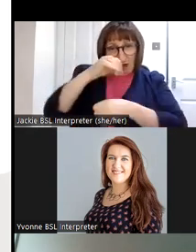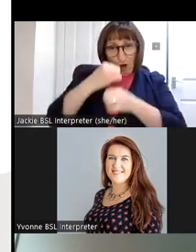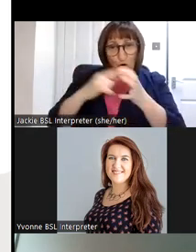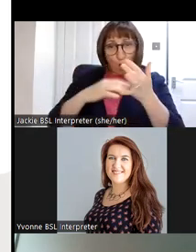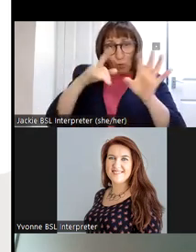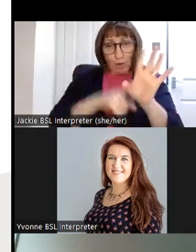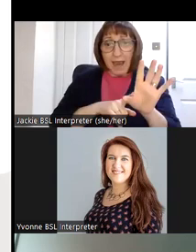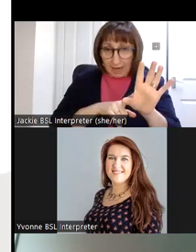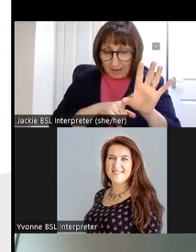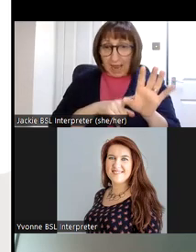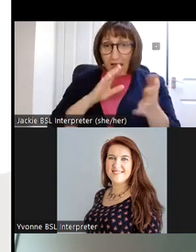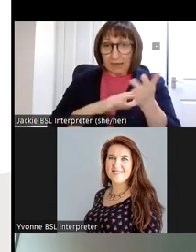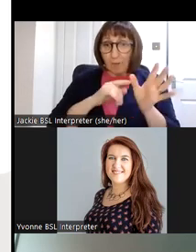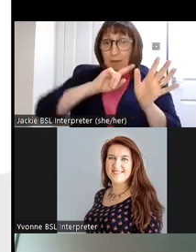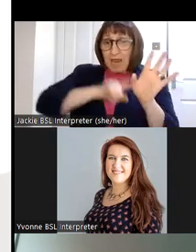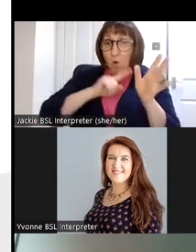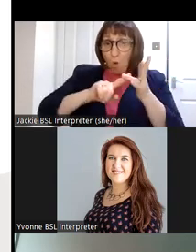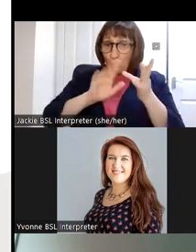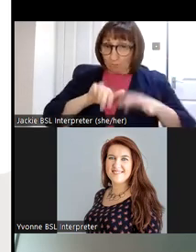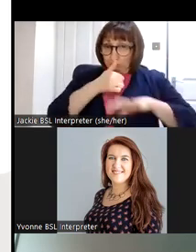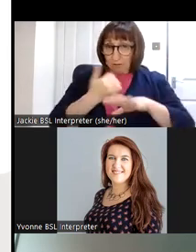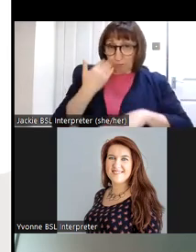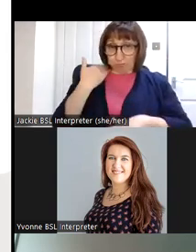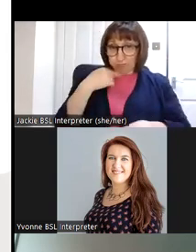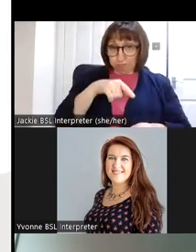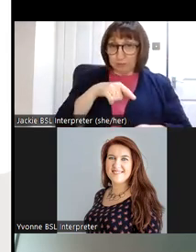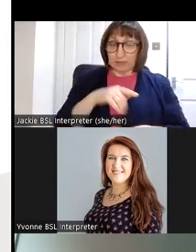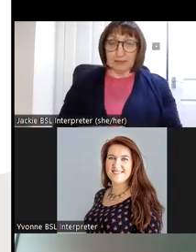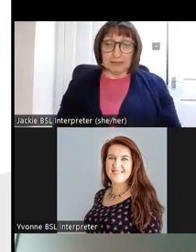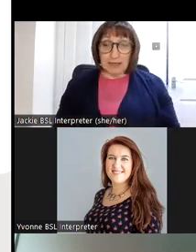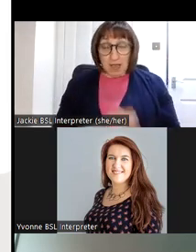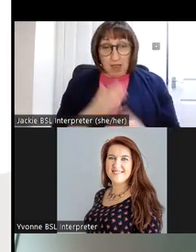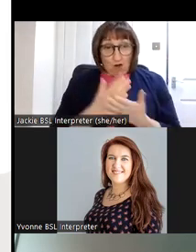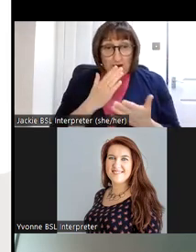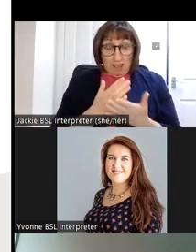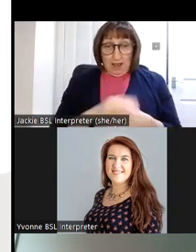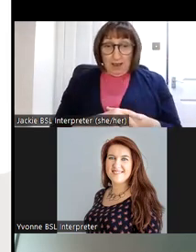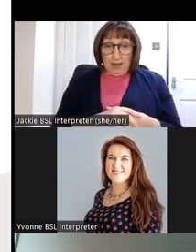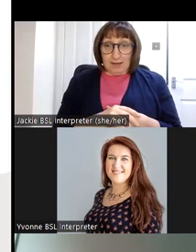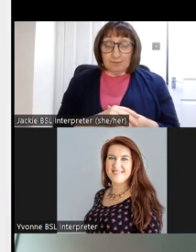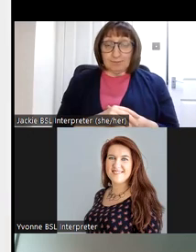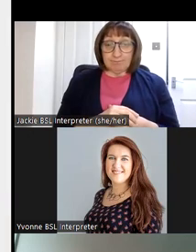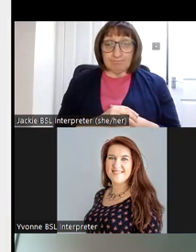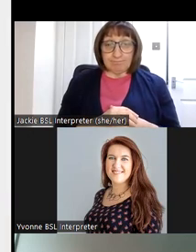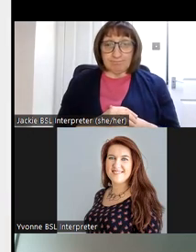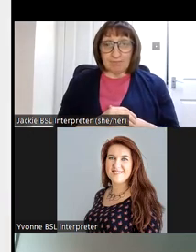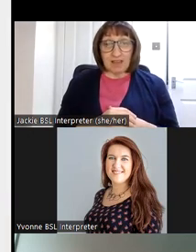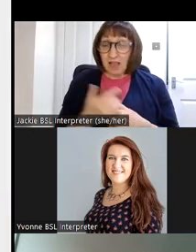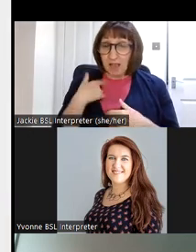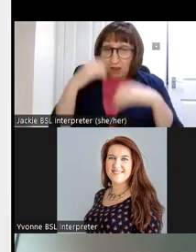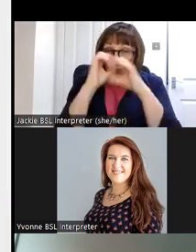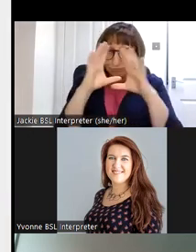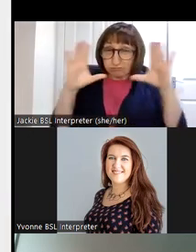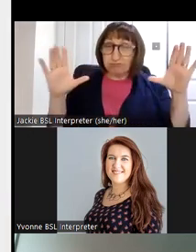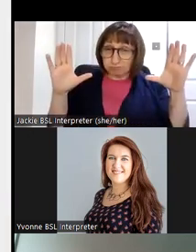uh in Mayo where it started up um so um just to give you a